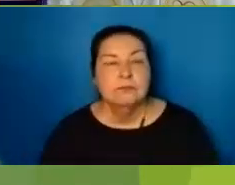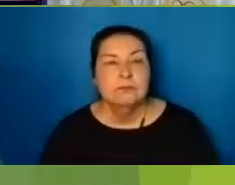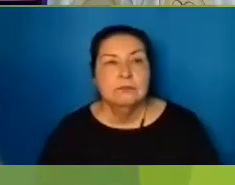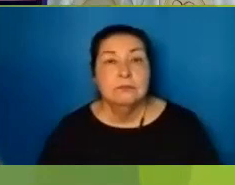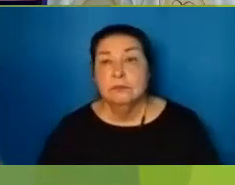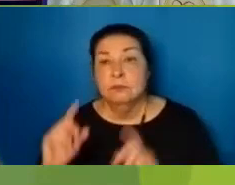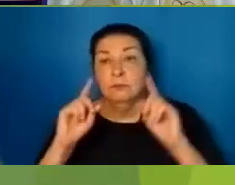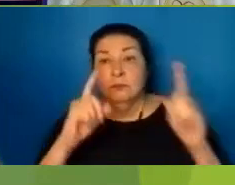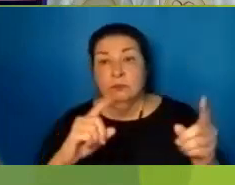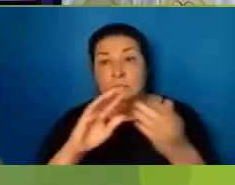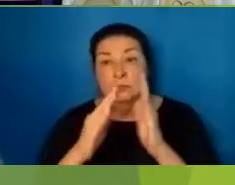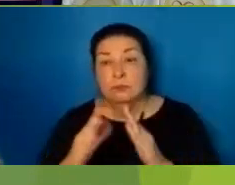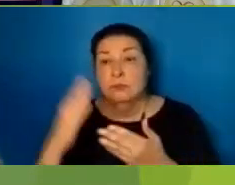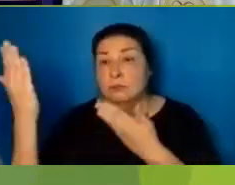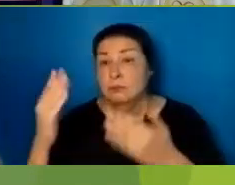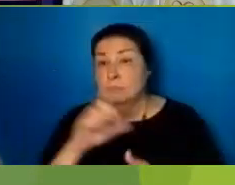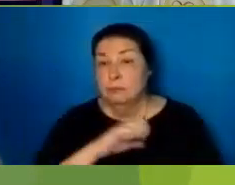Go In Peace And Serve The Lord